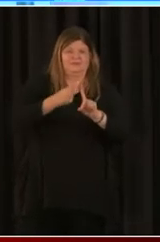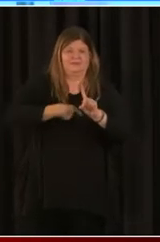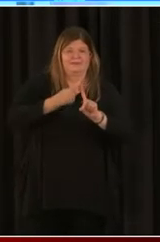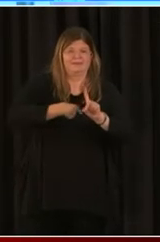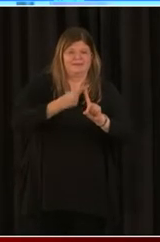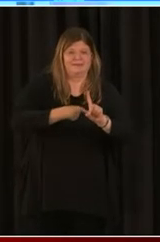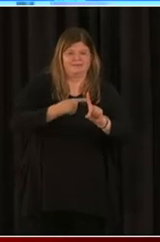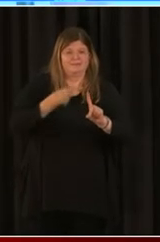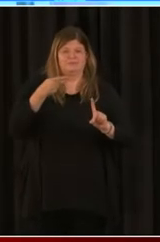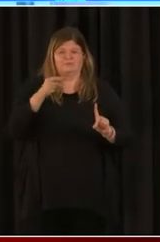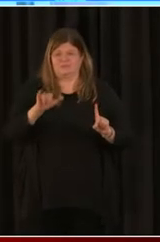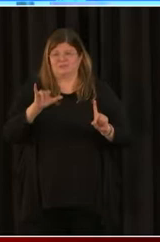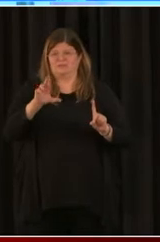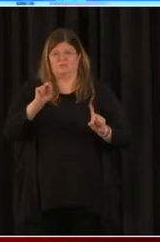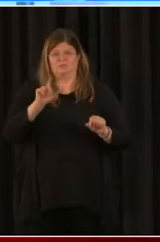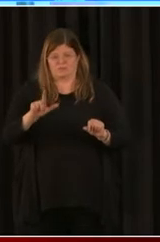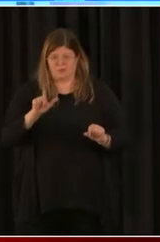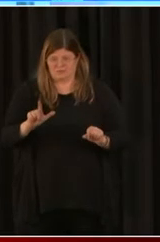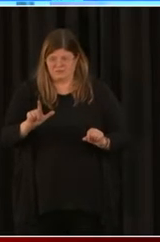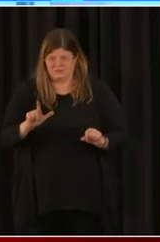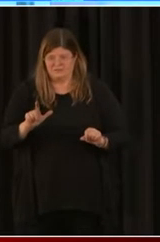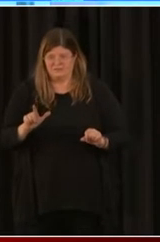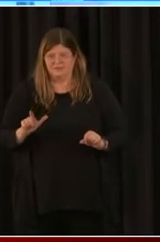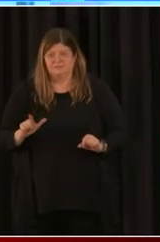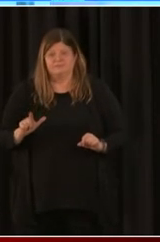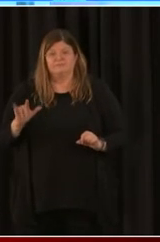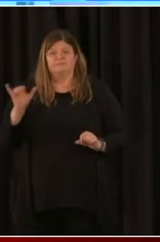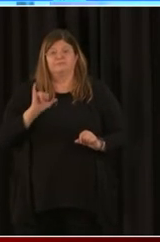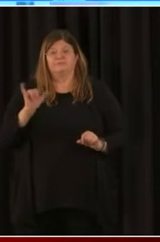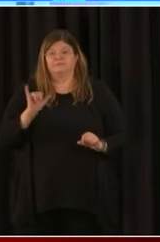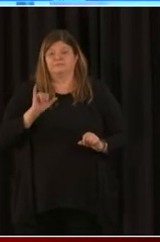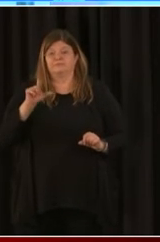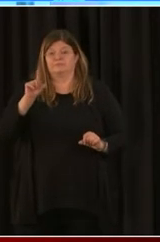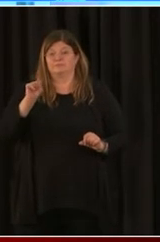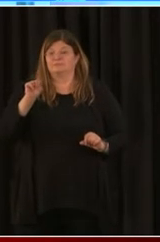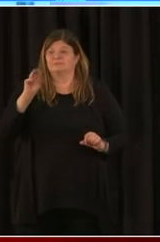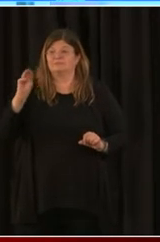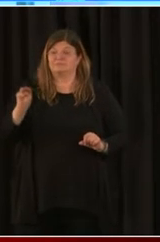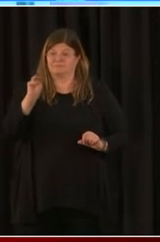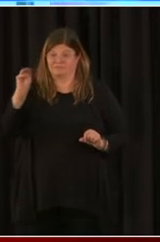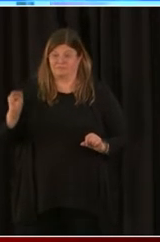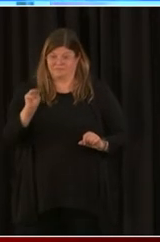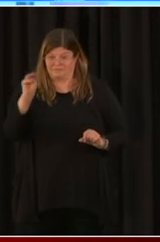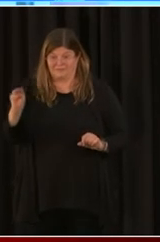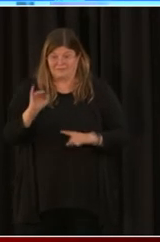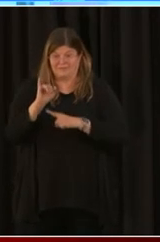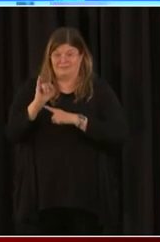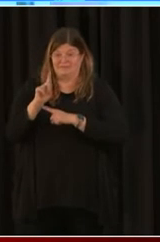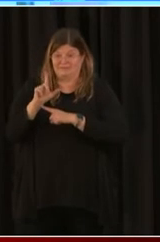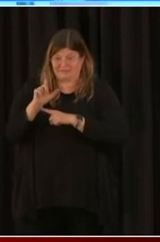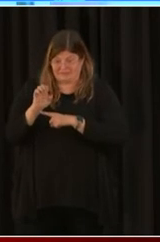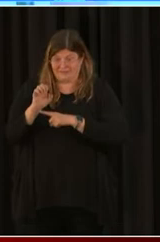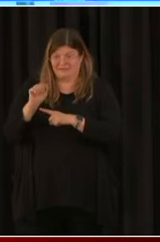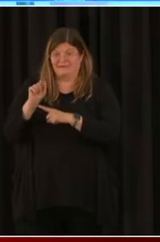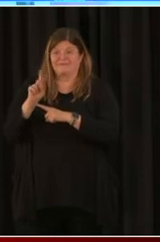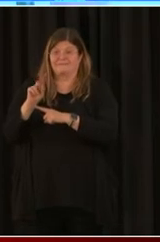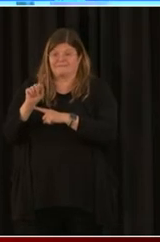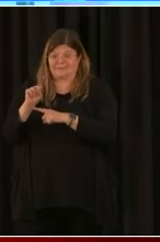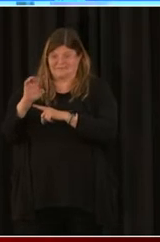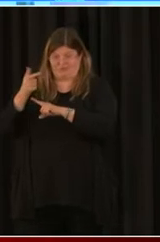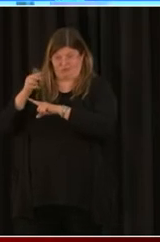another $20 billion for EIDL Advance grant. As you know, before, the EIDL Advance money